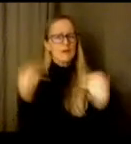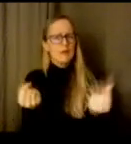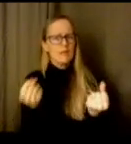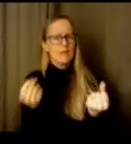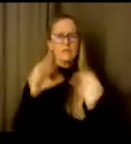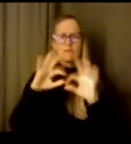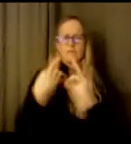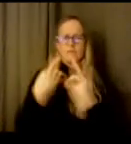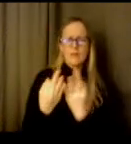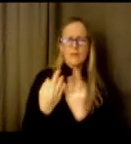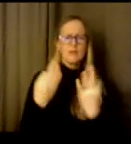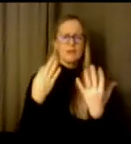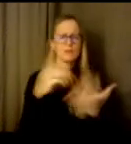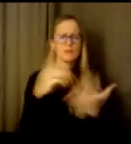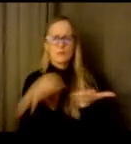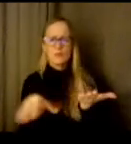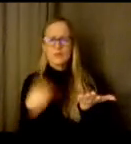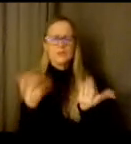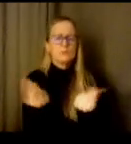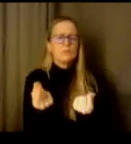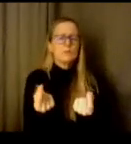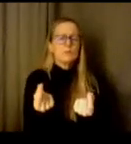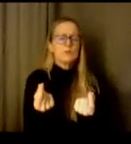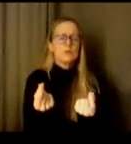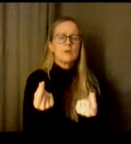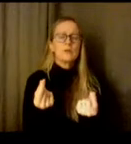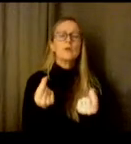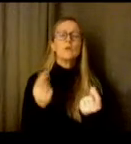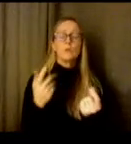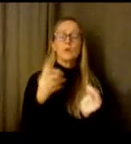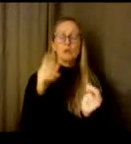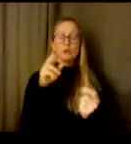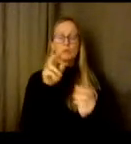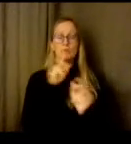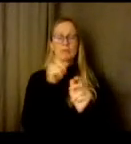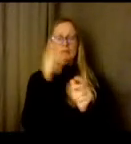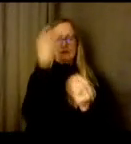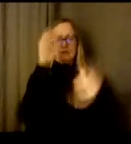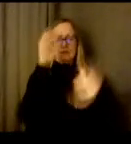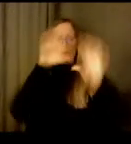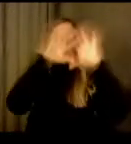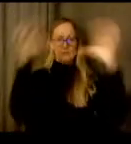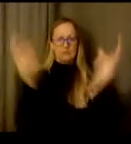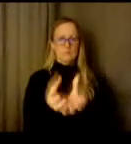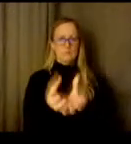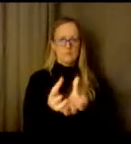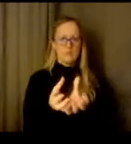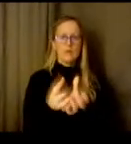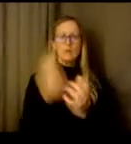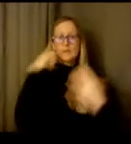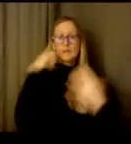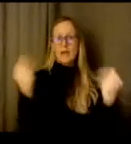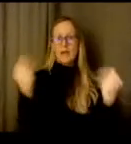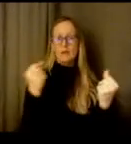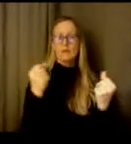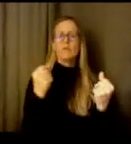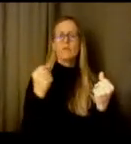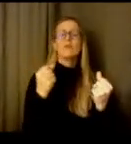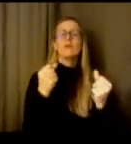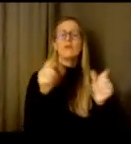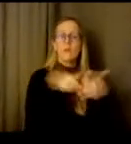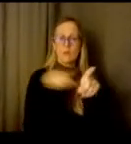We're looking at a comprehensive approach to mental health and suicide prevention intervention that aligns with best practices